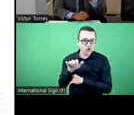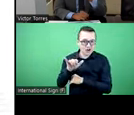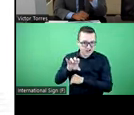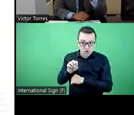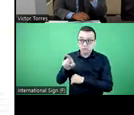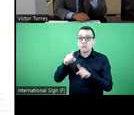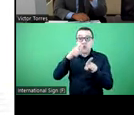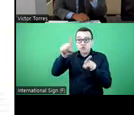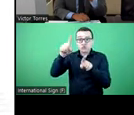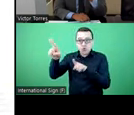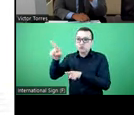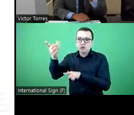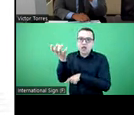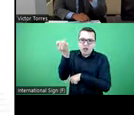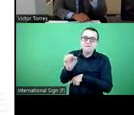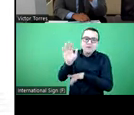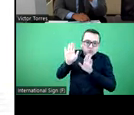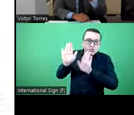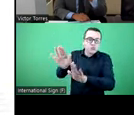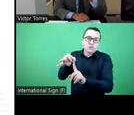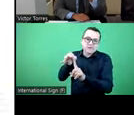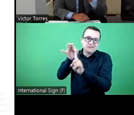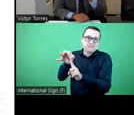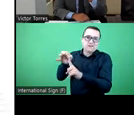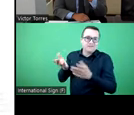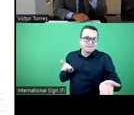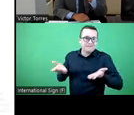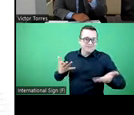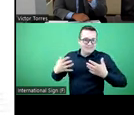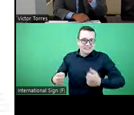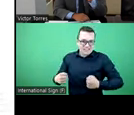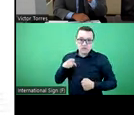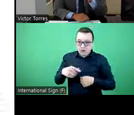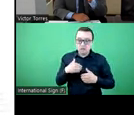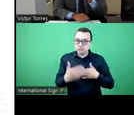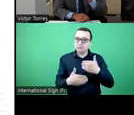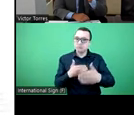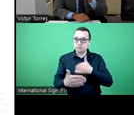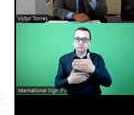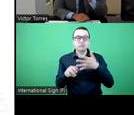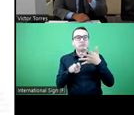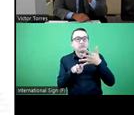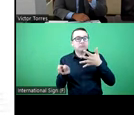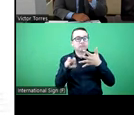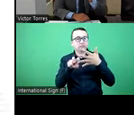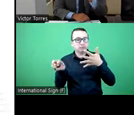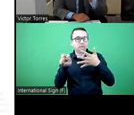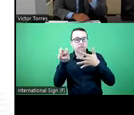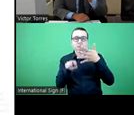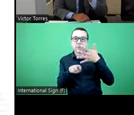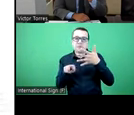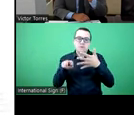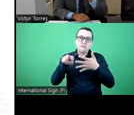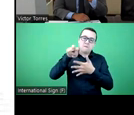et cetera. Each one of these has levels of access to services that are quite different among themselves.